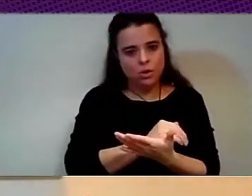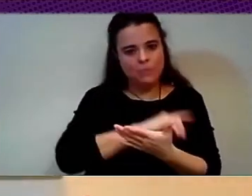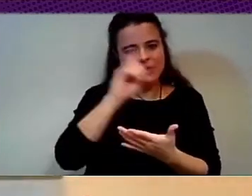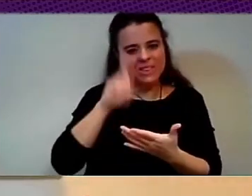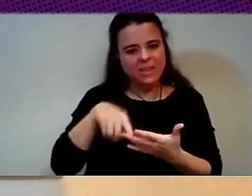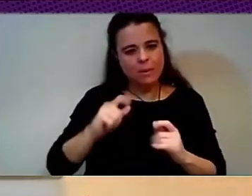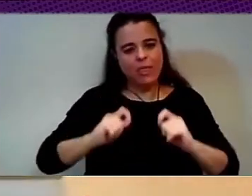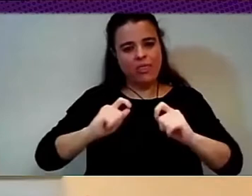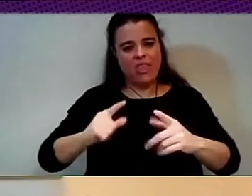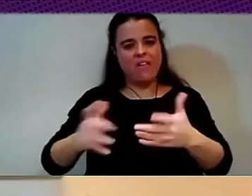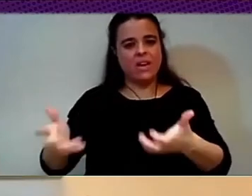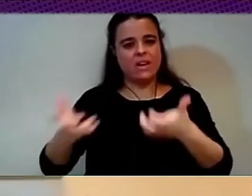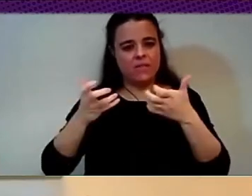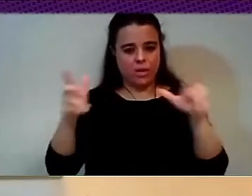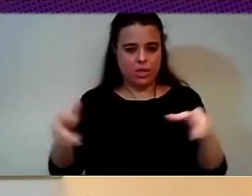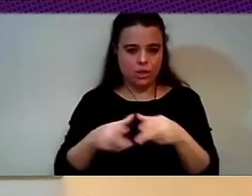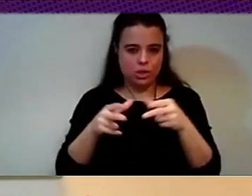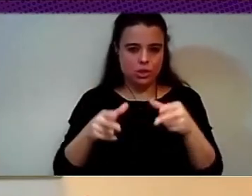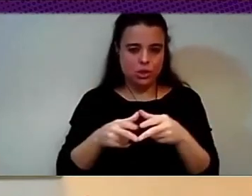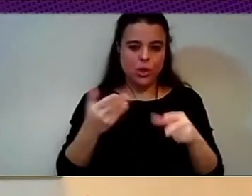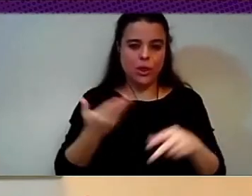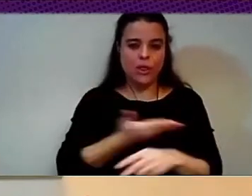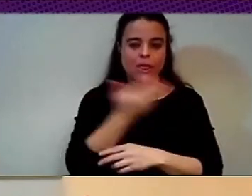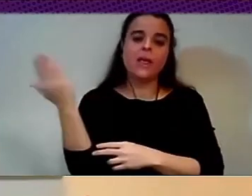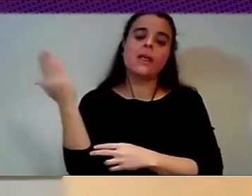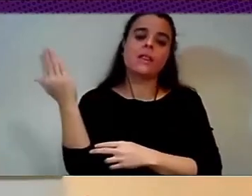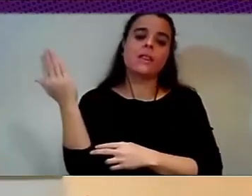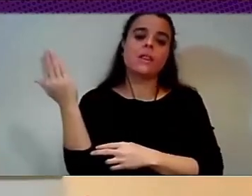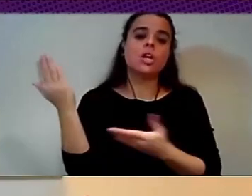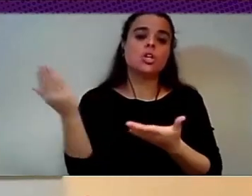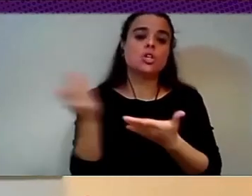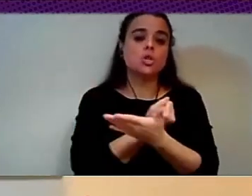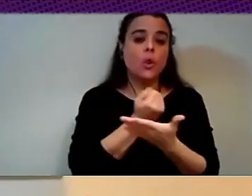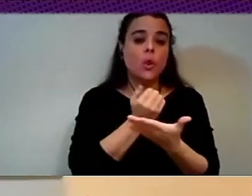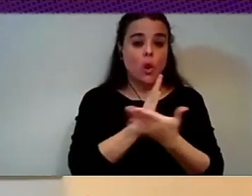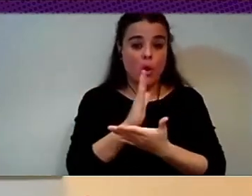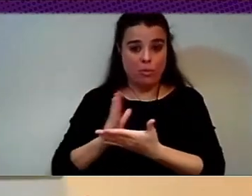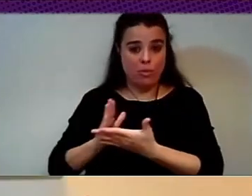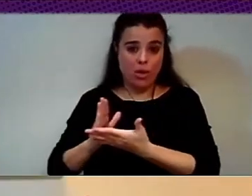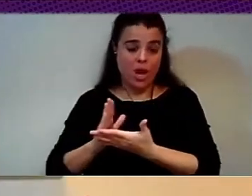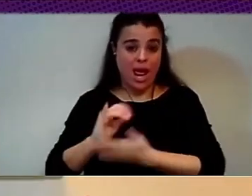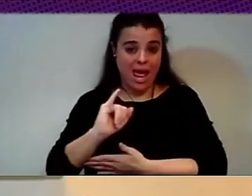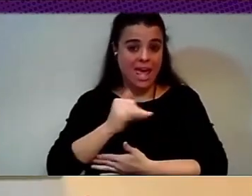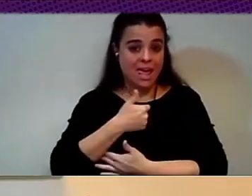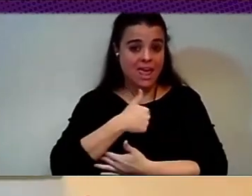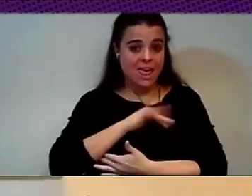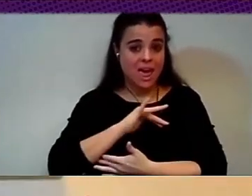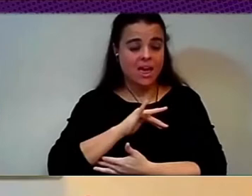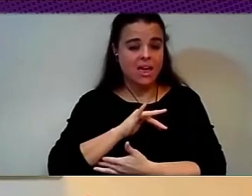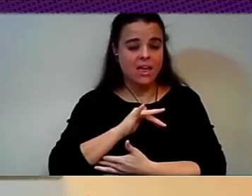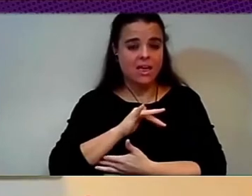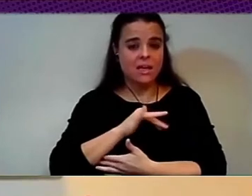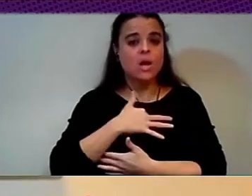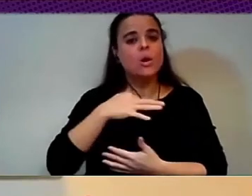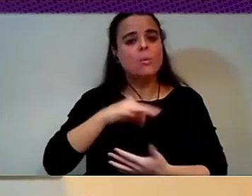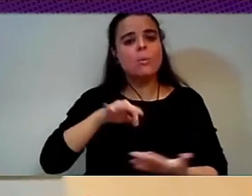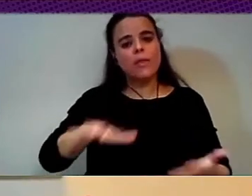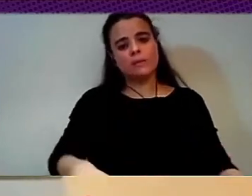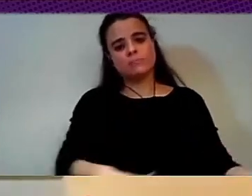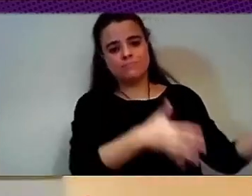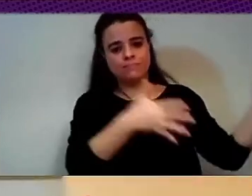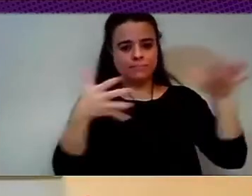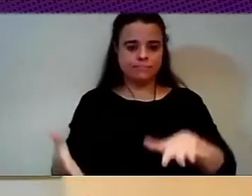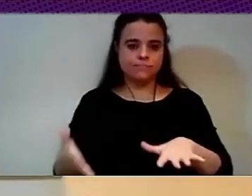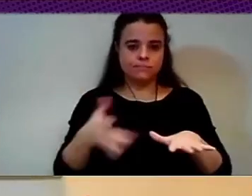options that are on the table and can be done. So they can be done through also policy tools. But of course, I mean, as you know,